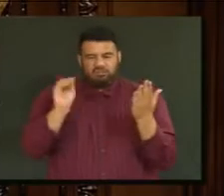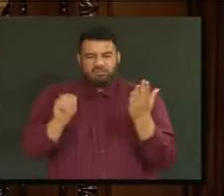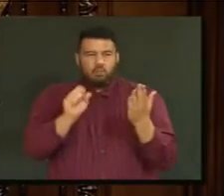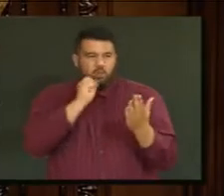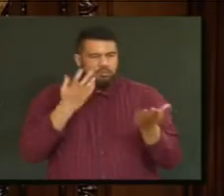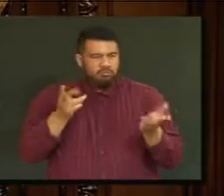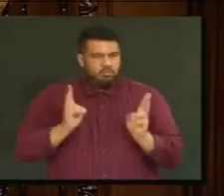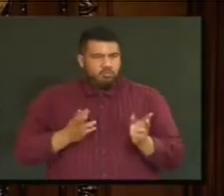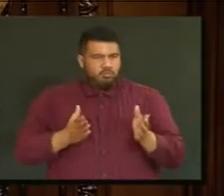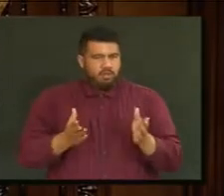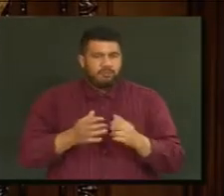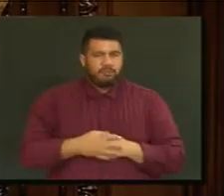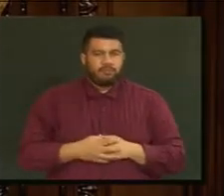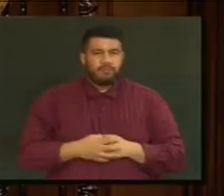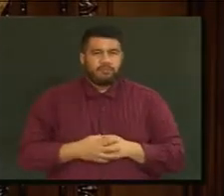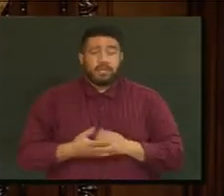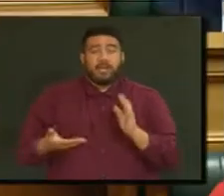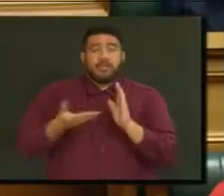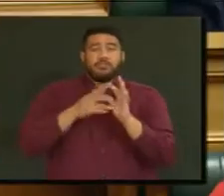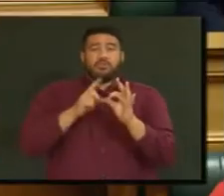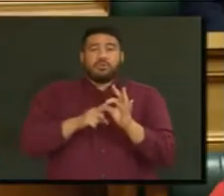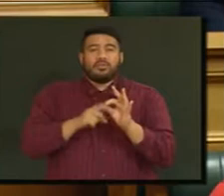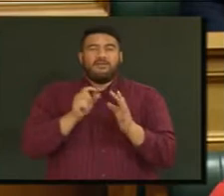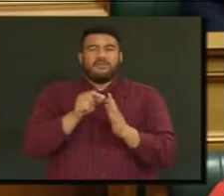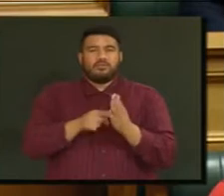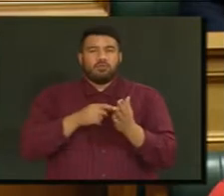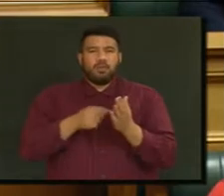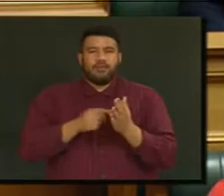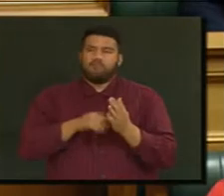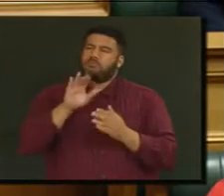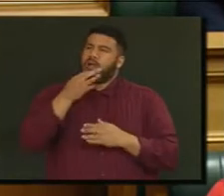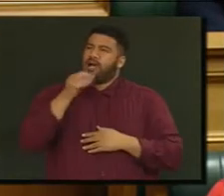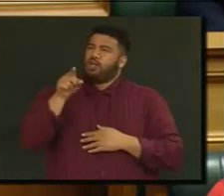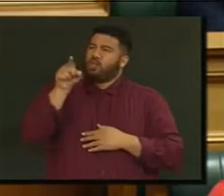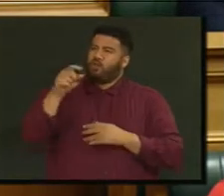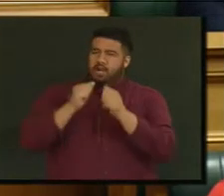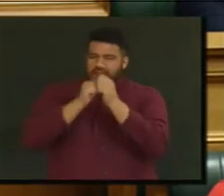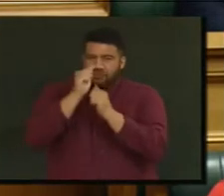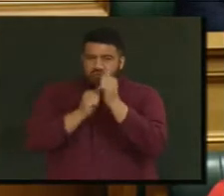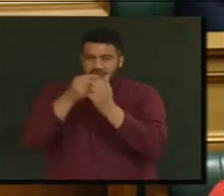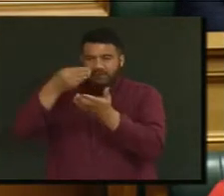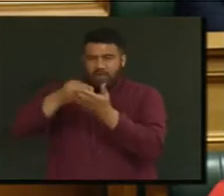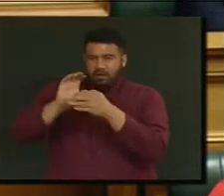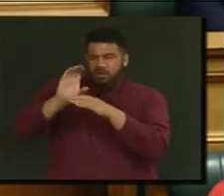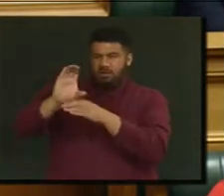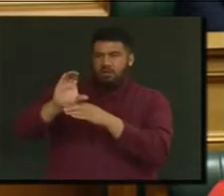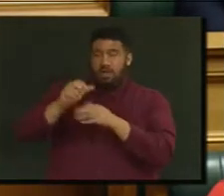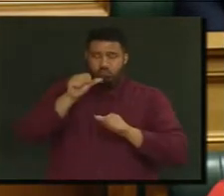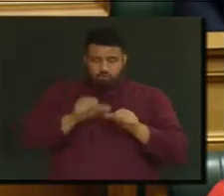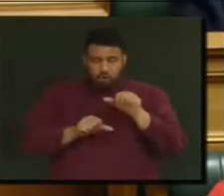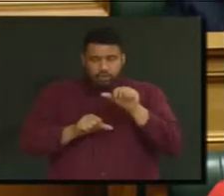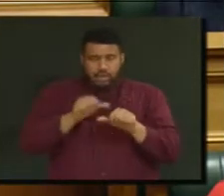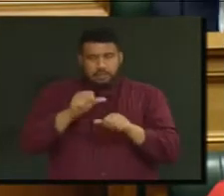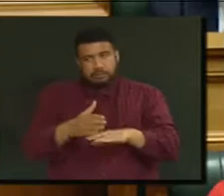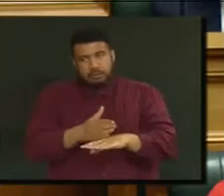Supplementary. Supplementary question, Phil Twyford. Is the lack of progress from his infrastructure fund, because he has spent